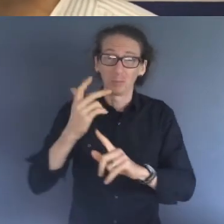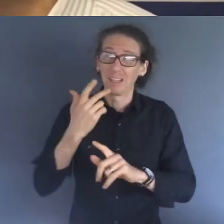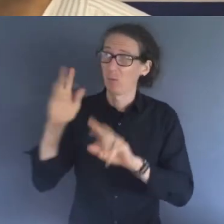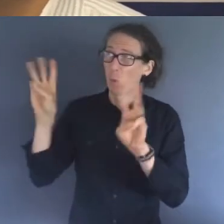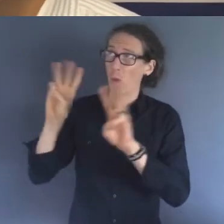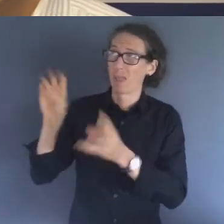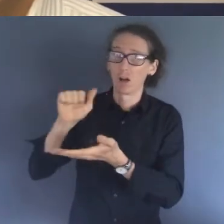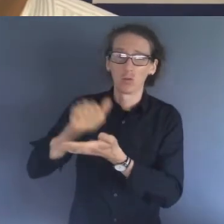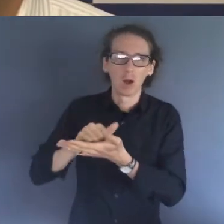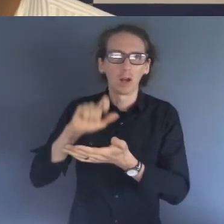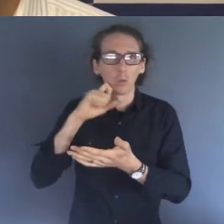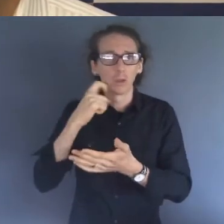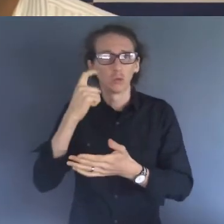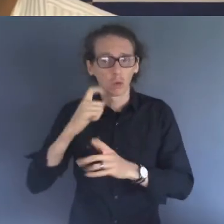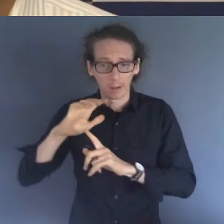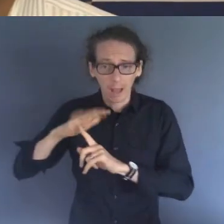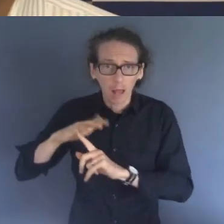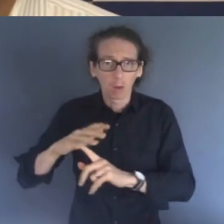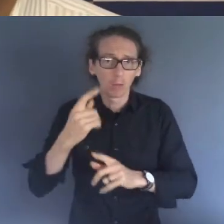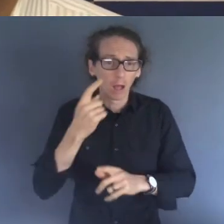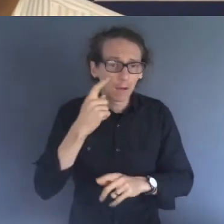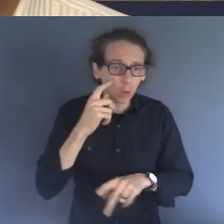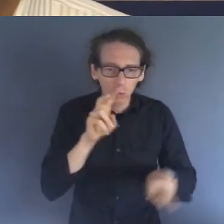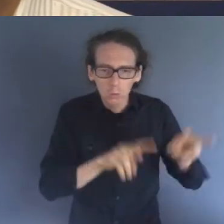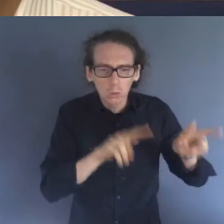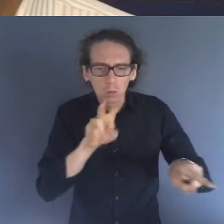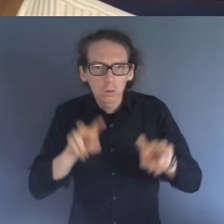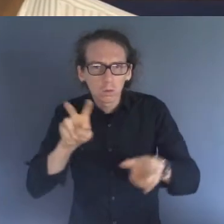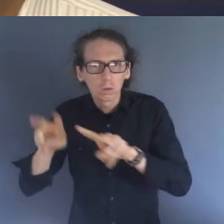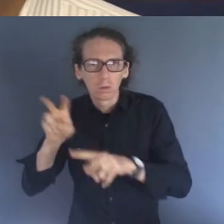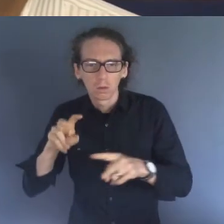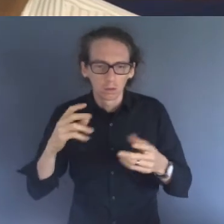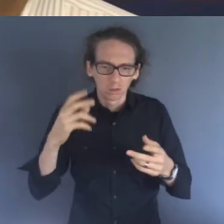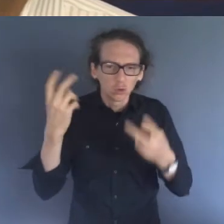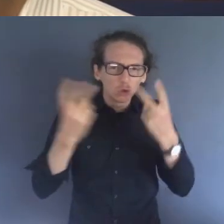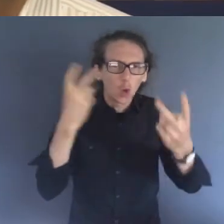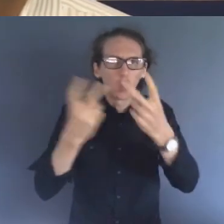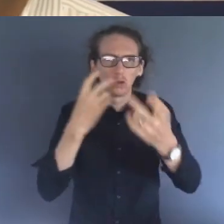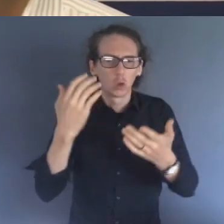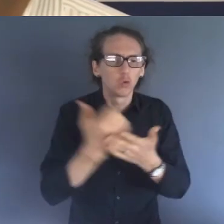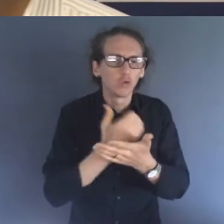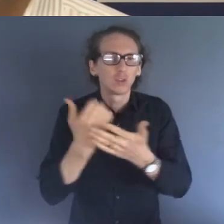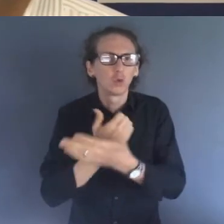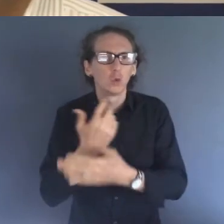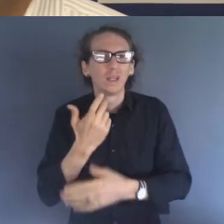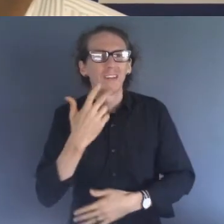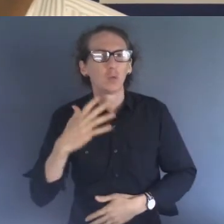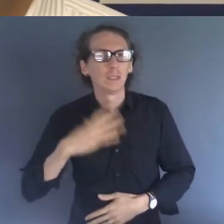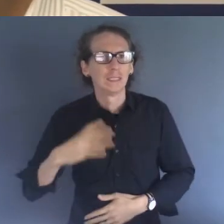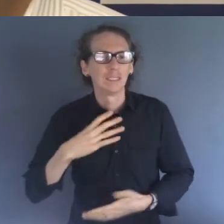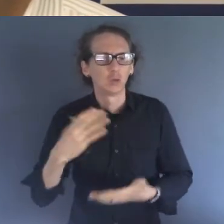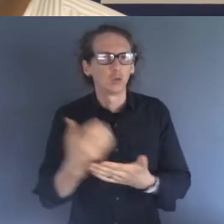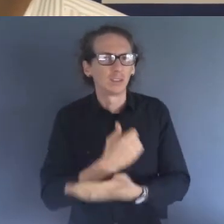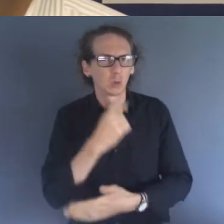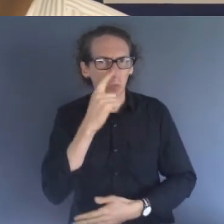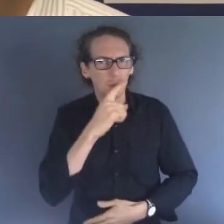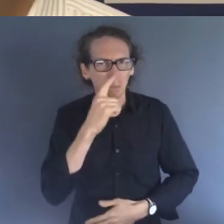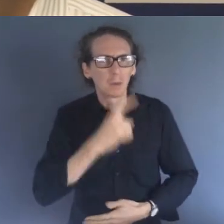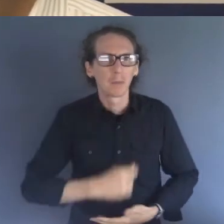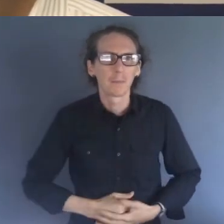doing some reconnaissance and also any search and rescue activities that may be required to be undertaken and completed.